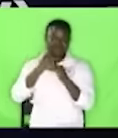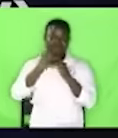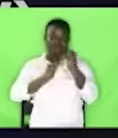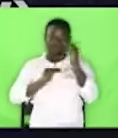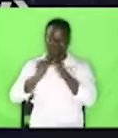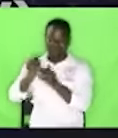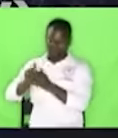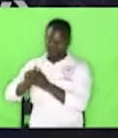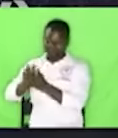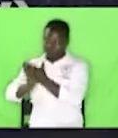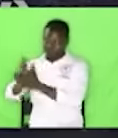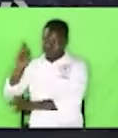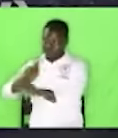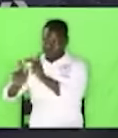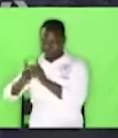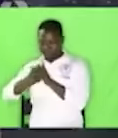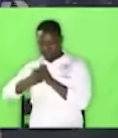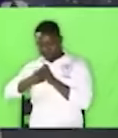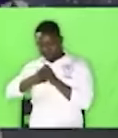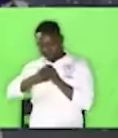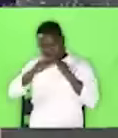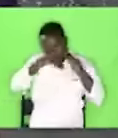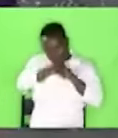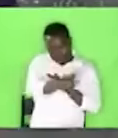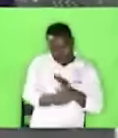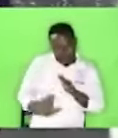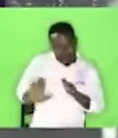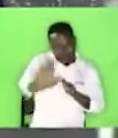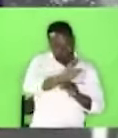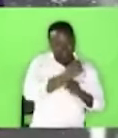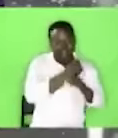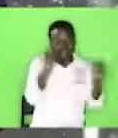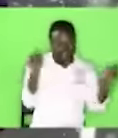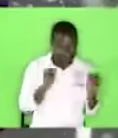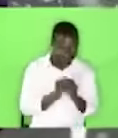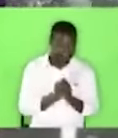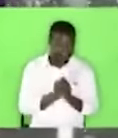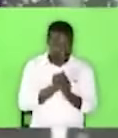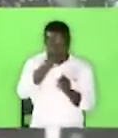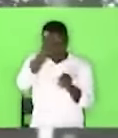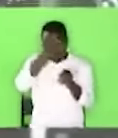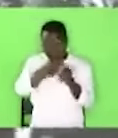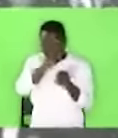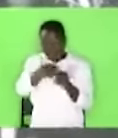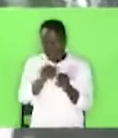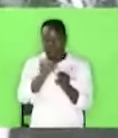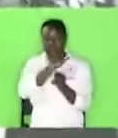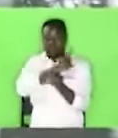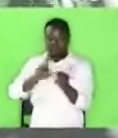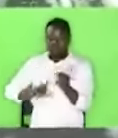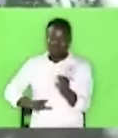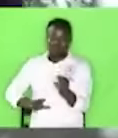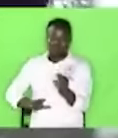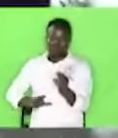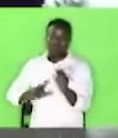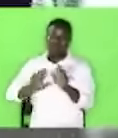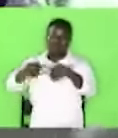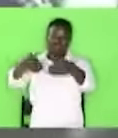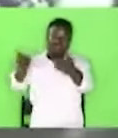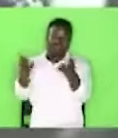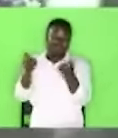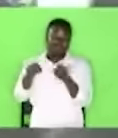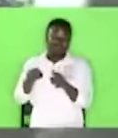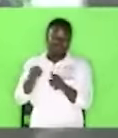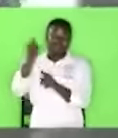it and they are safe. And the name that was given to the Lord when he dwelt among